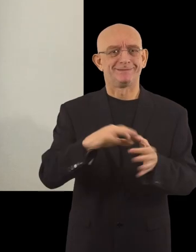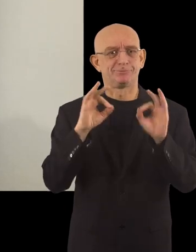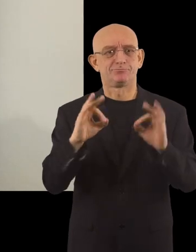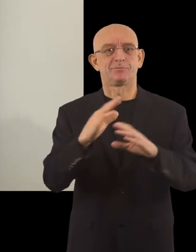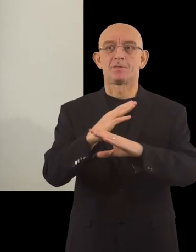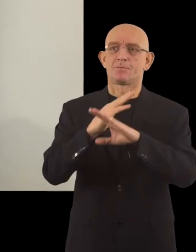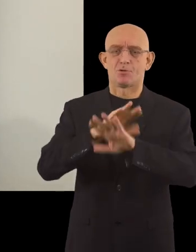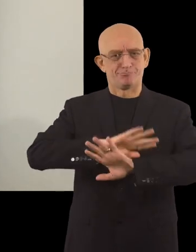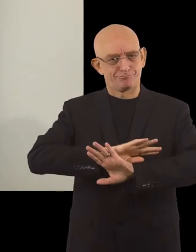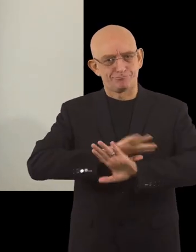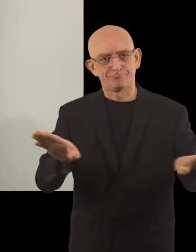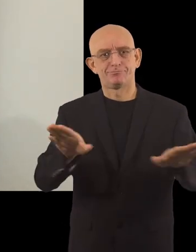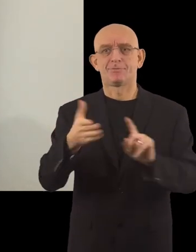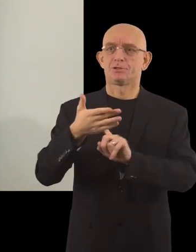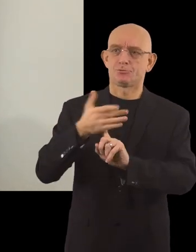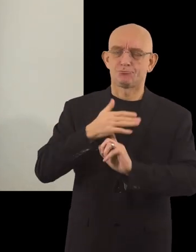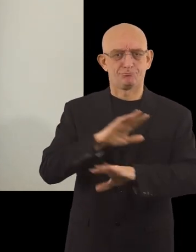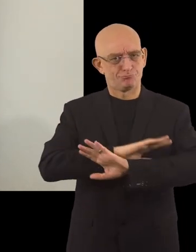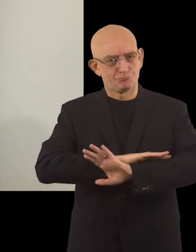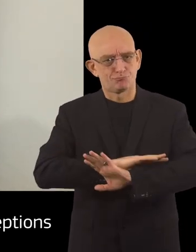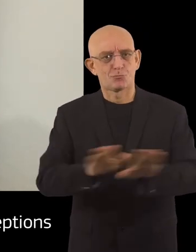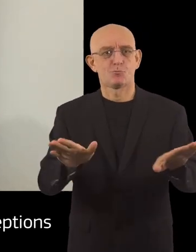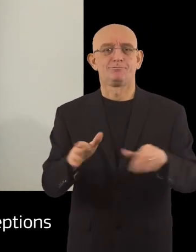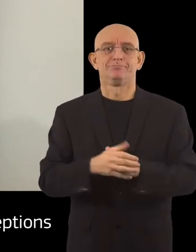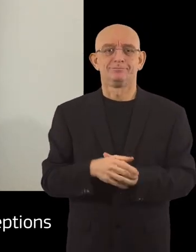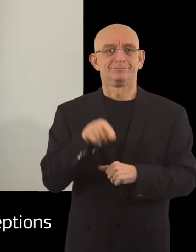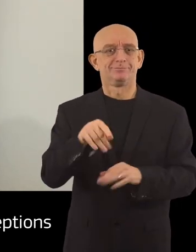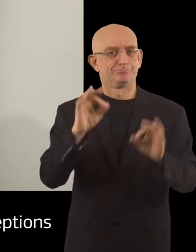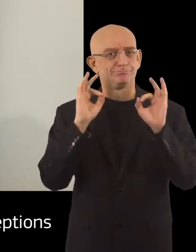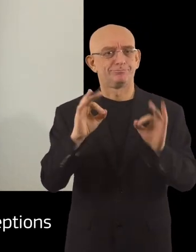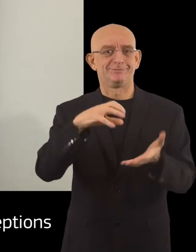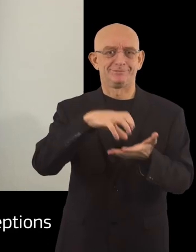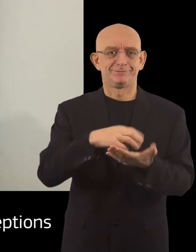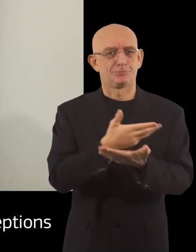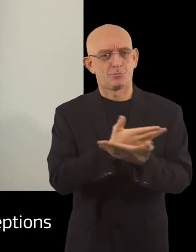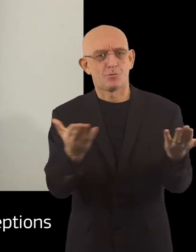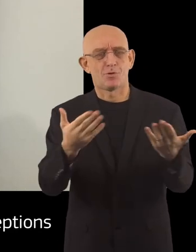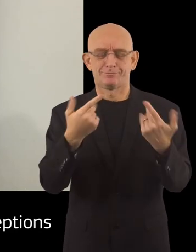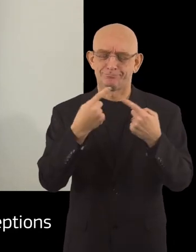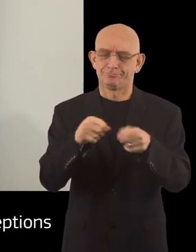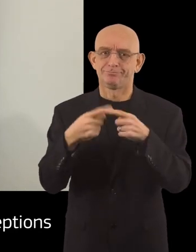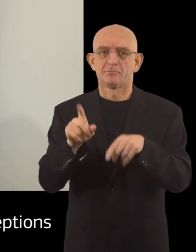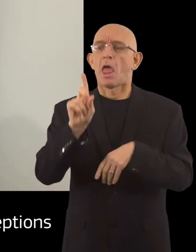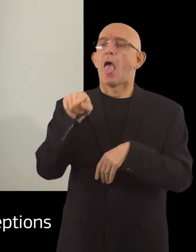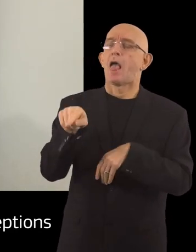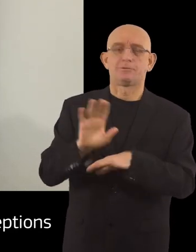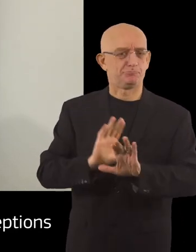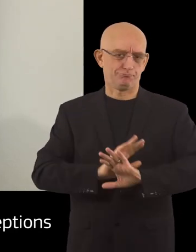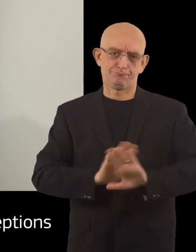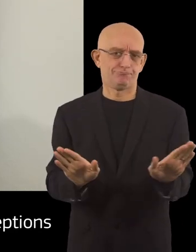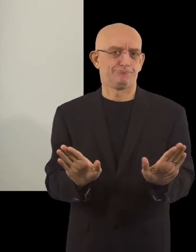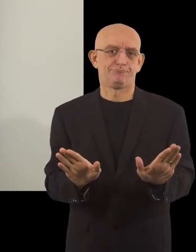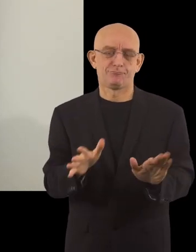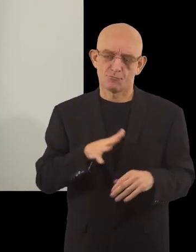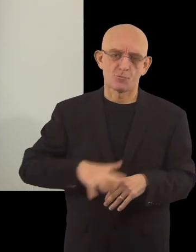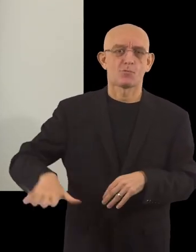a city which is barrier-free, discrimination-free and can be a city for everybody with